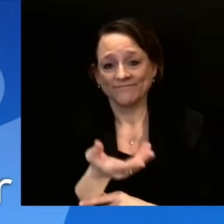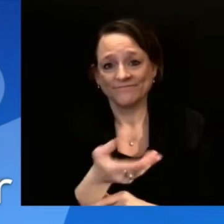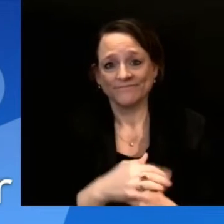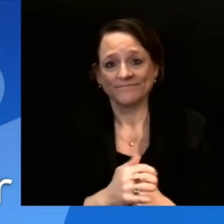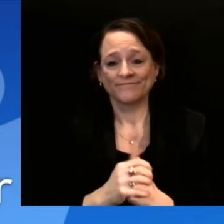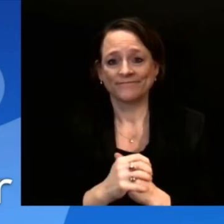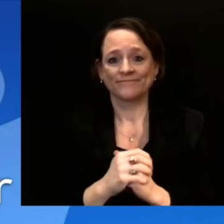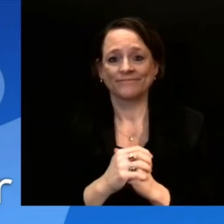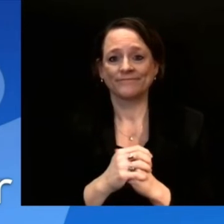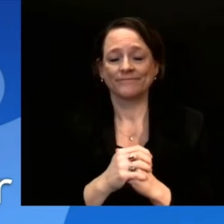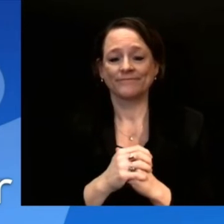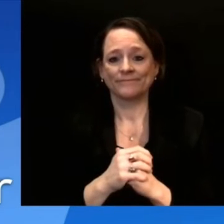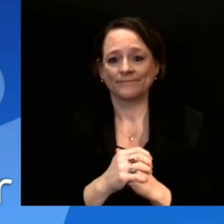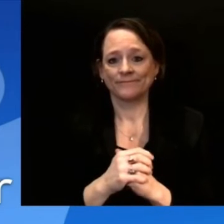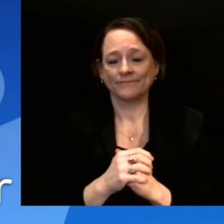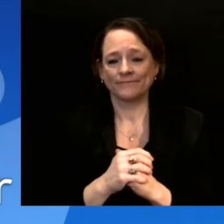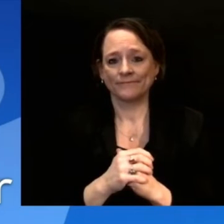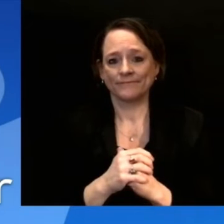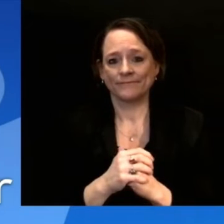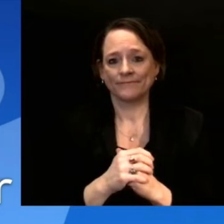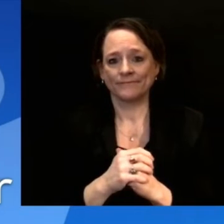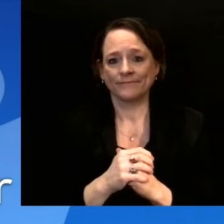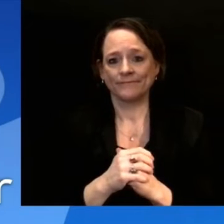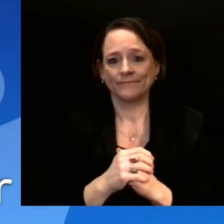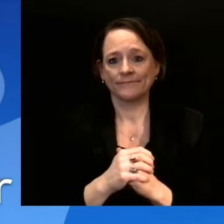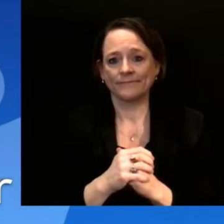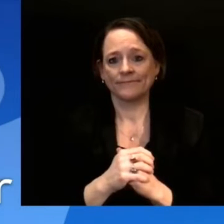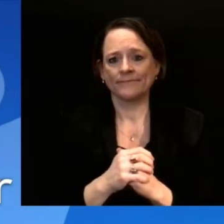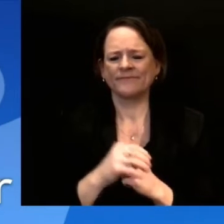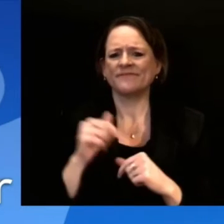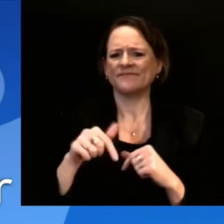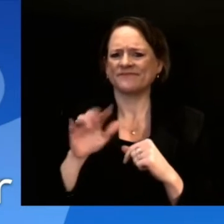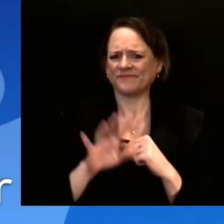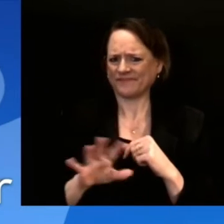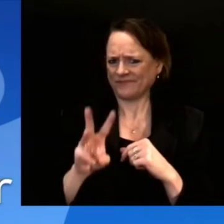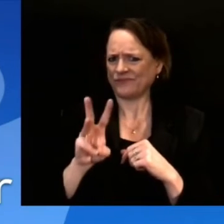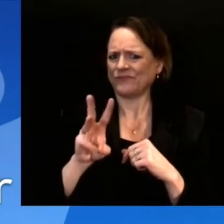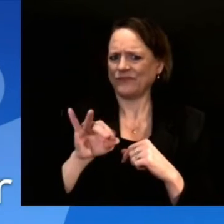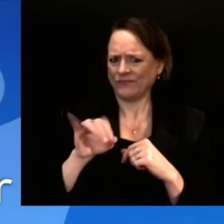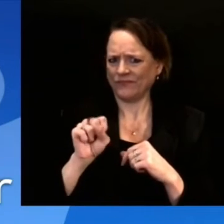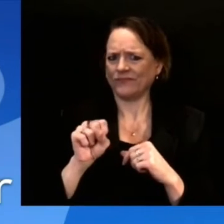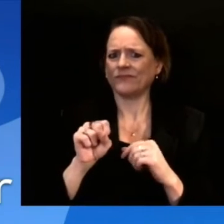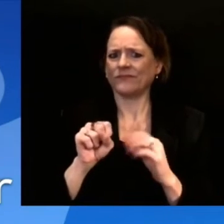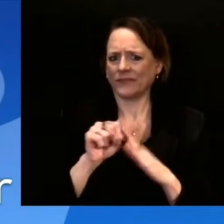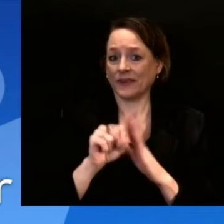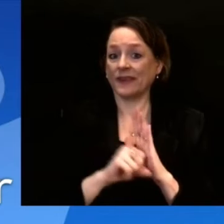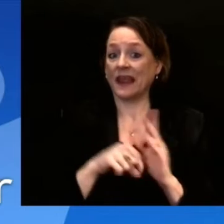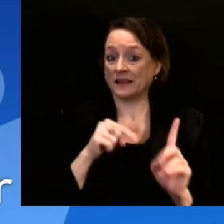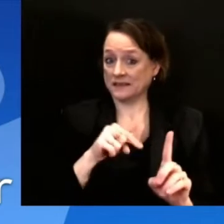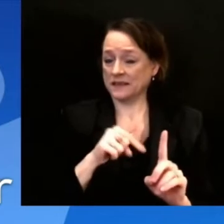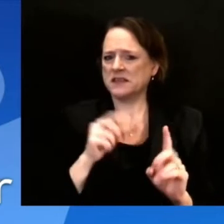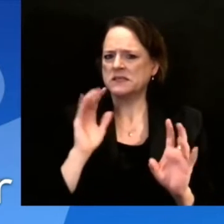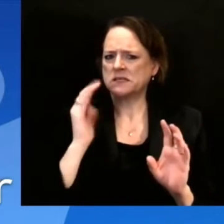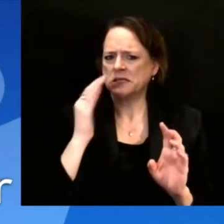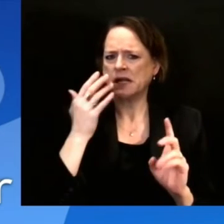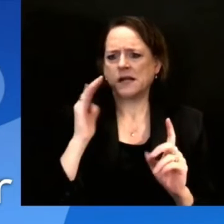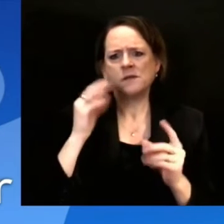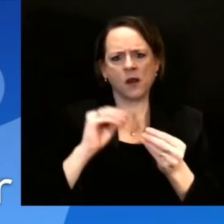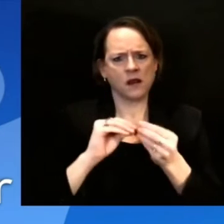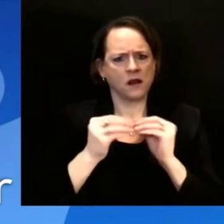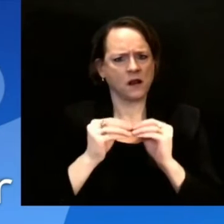Wisconsin still ranks near the bottom among states, according to the CDC, in terms of doses given per capita.